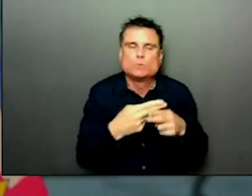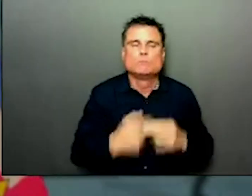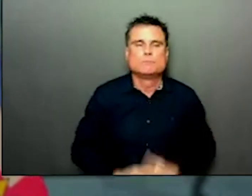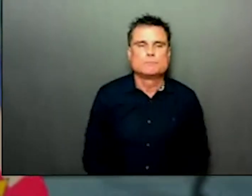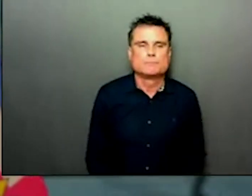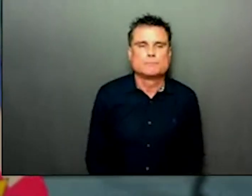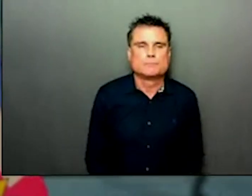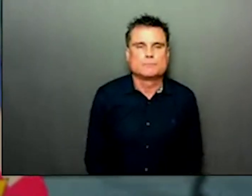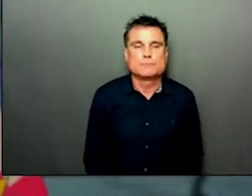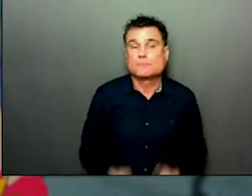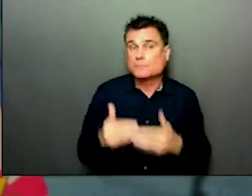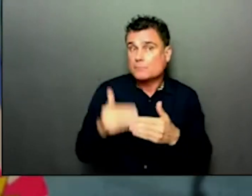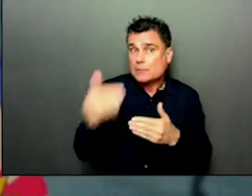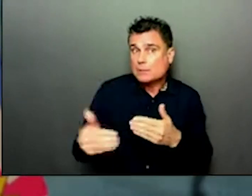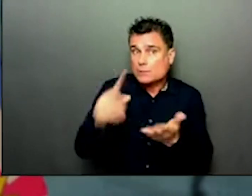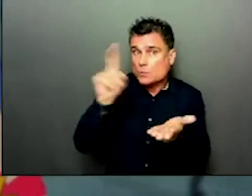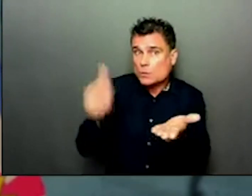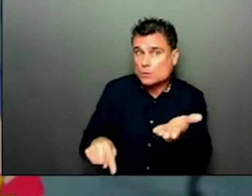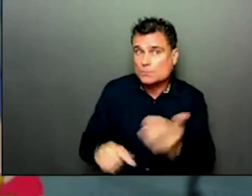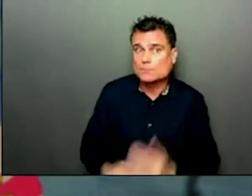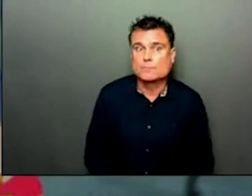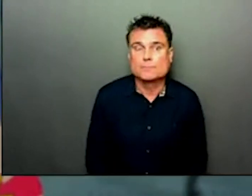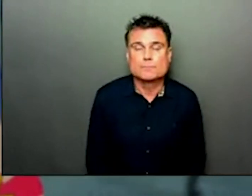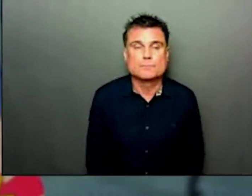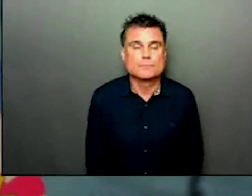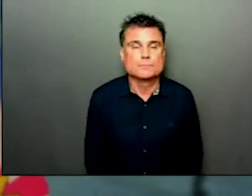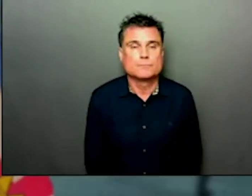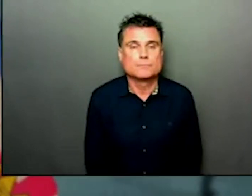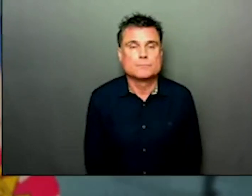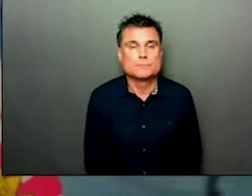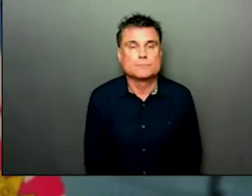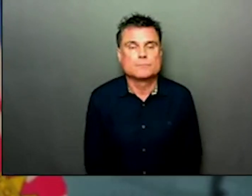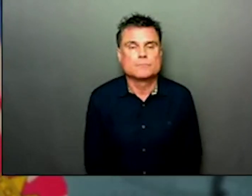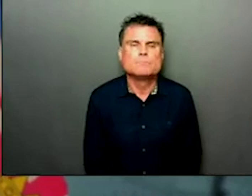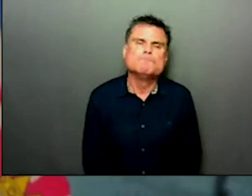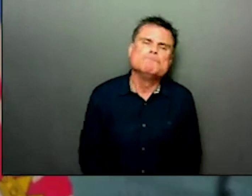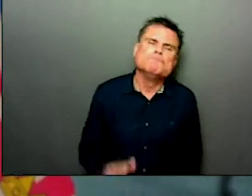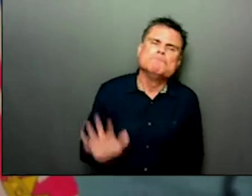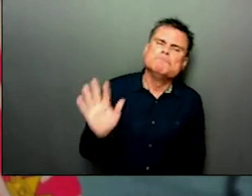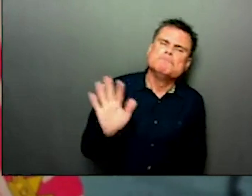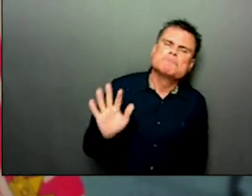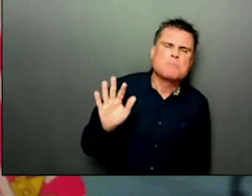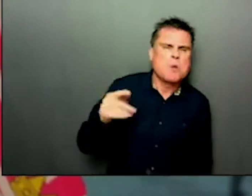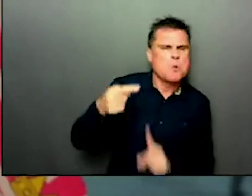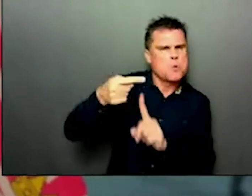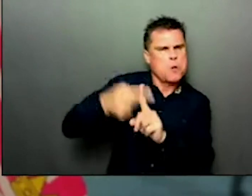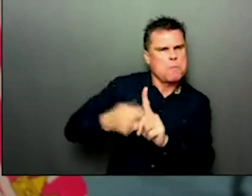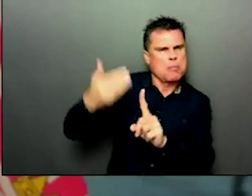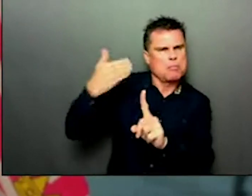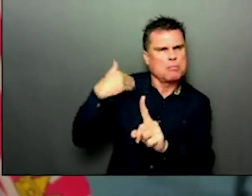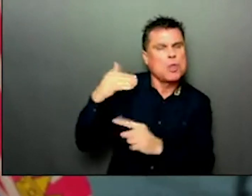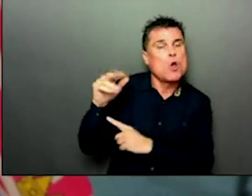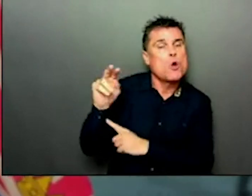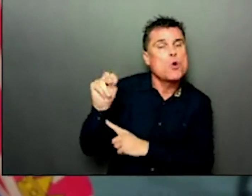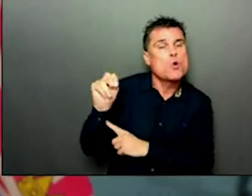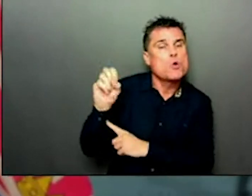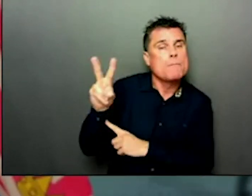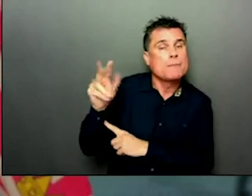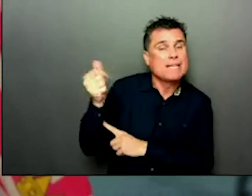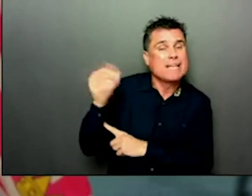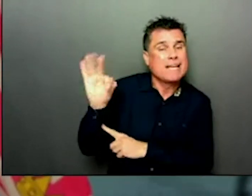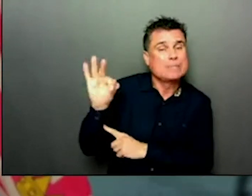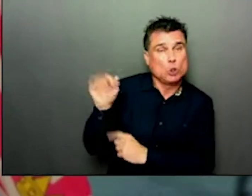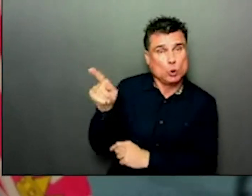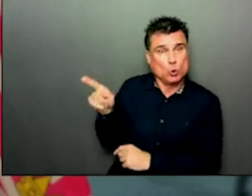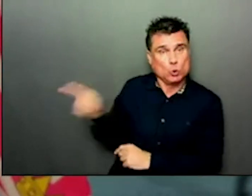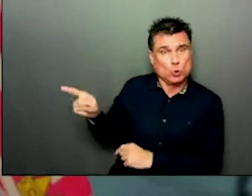We are nearly a month into the social restrictions that you put in place province wide on November 19. I'm wondering when looking at